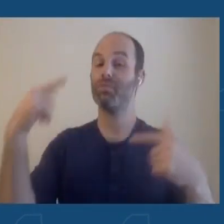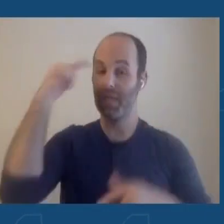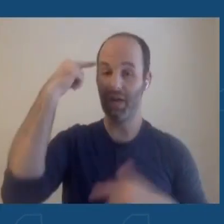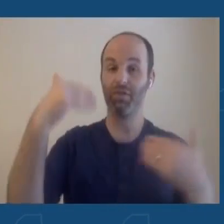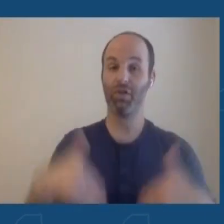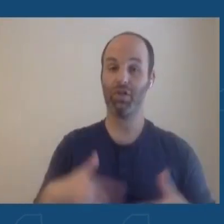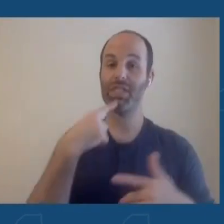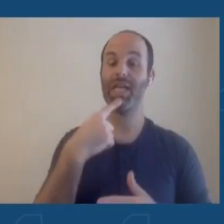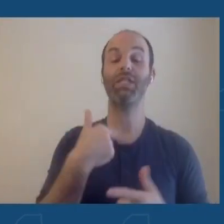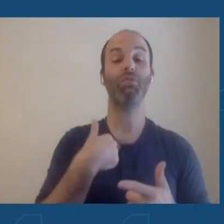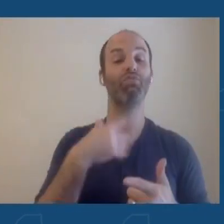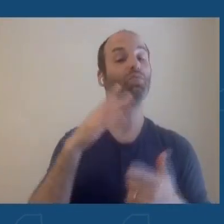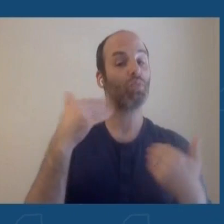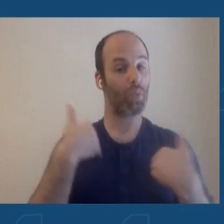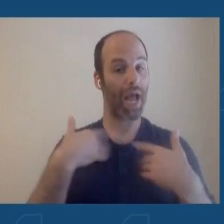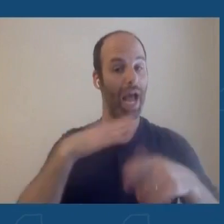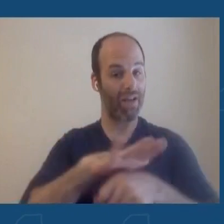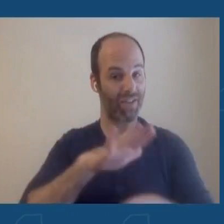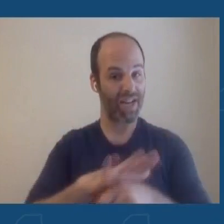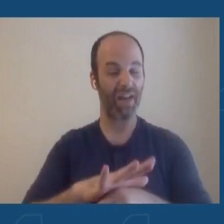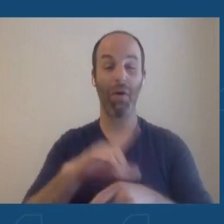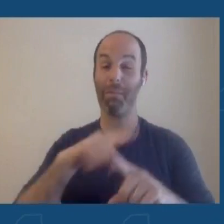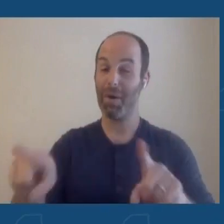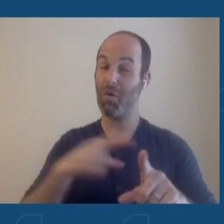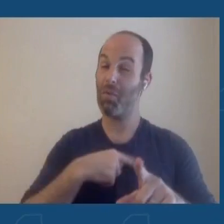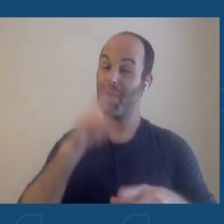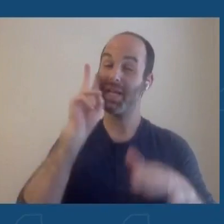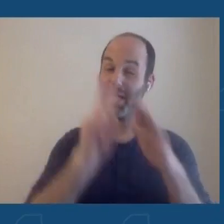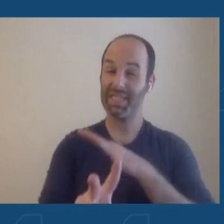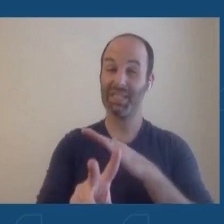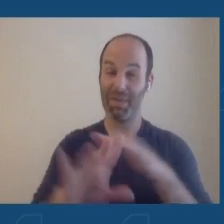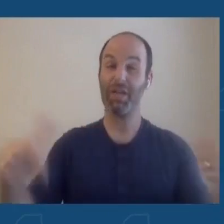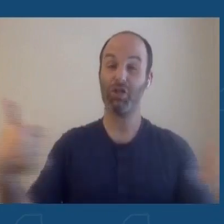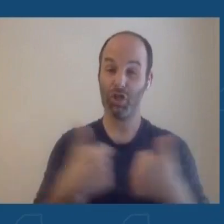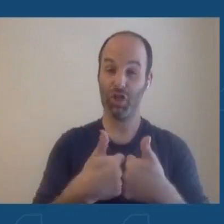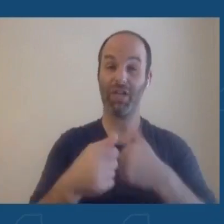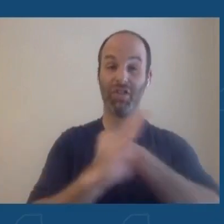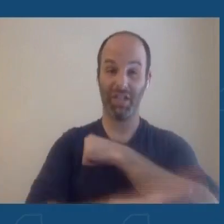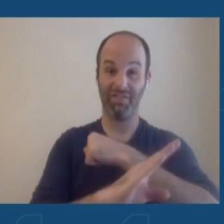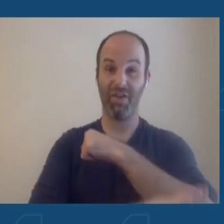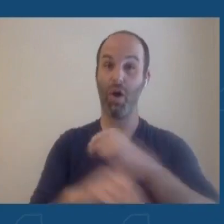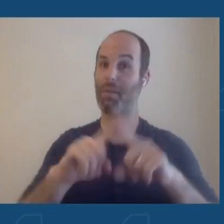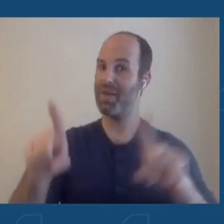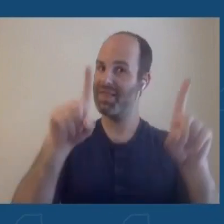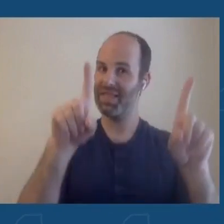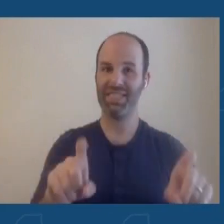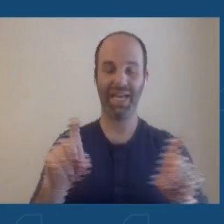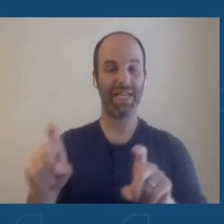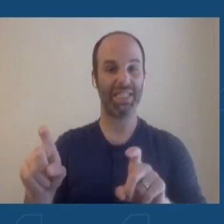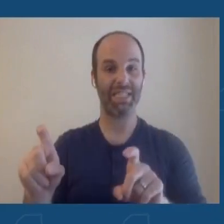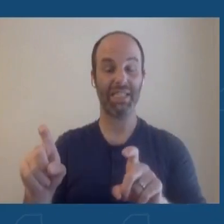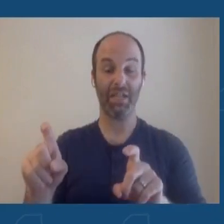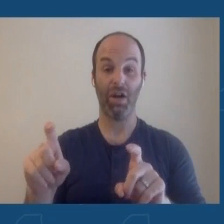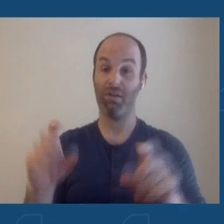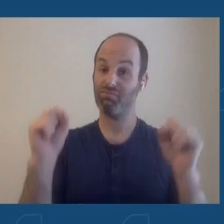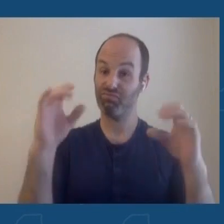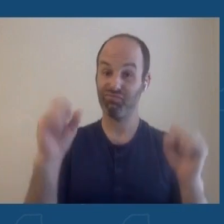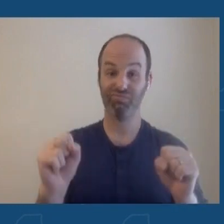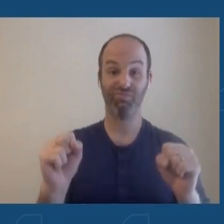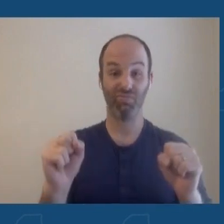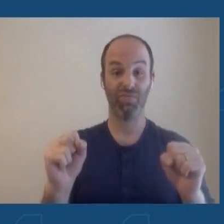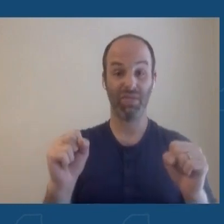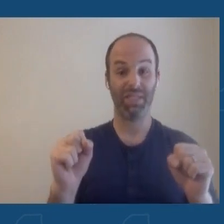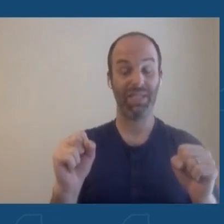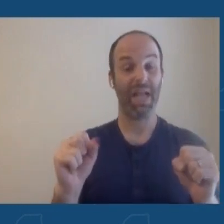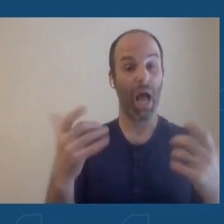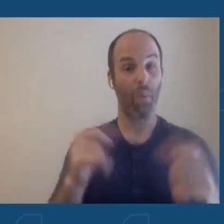to anticipate a challenging fall once again, and the tests have been extraordinary. The availability of them is just, I guarantee it's stopped the spread when so many